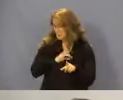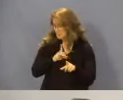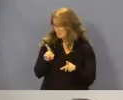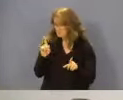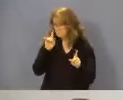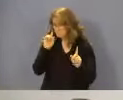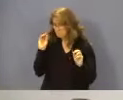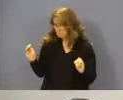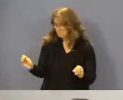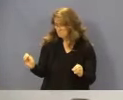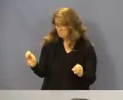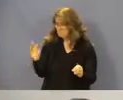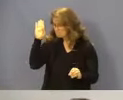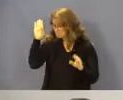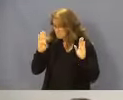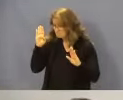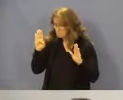Hearing none, is there a motion for approval for final adoption?